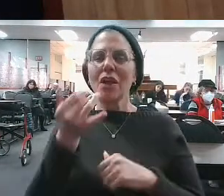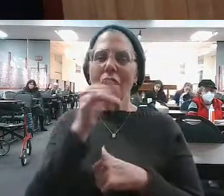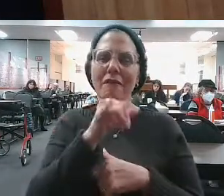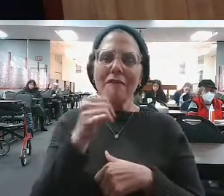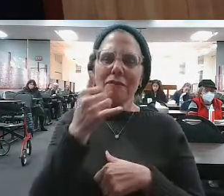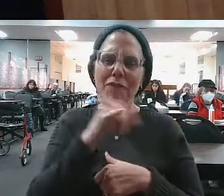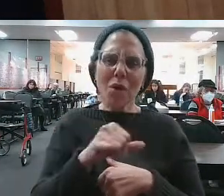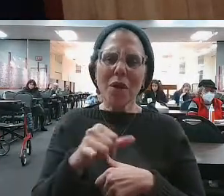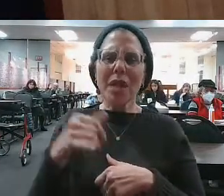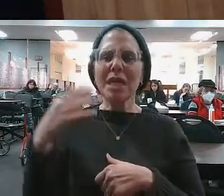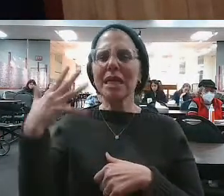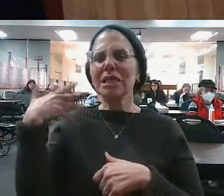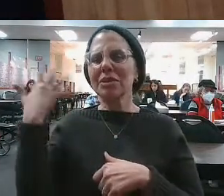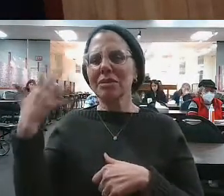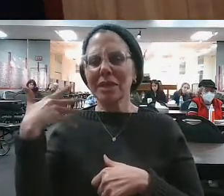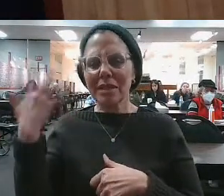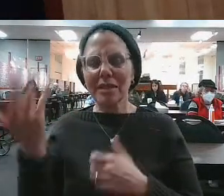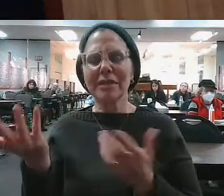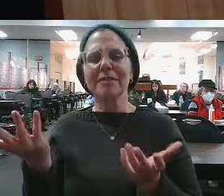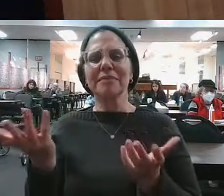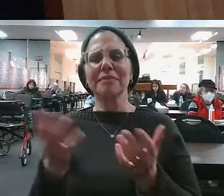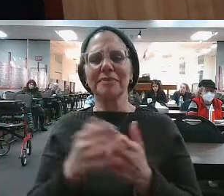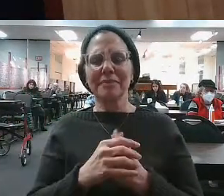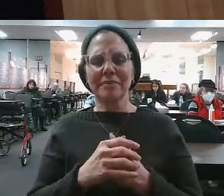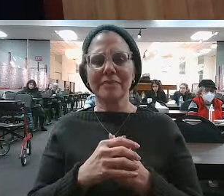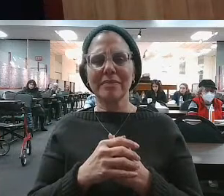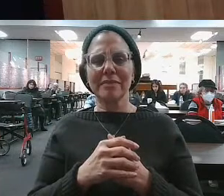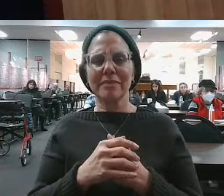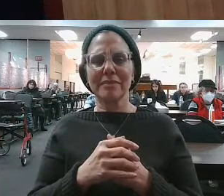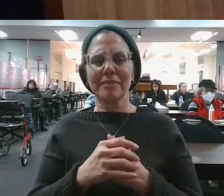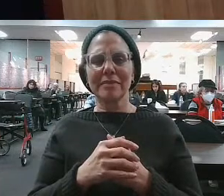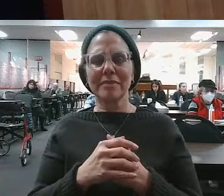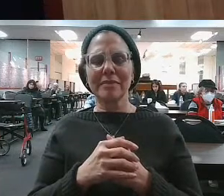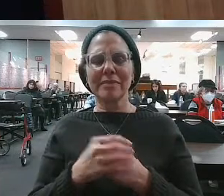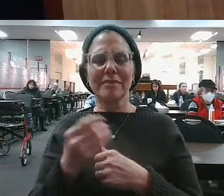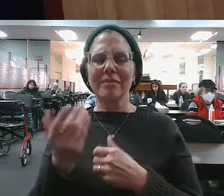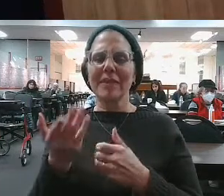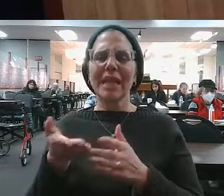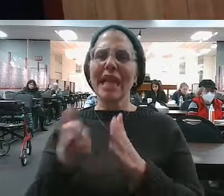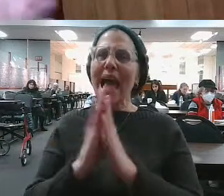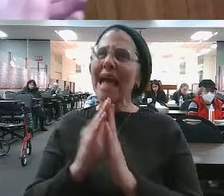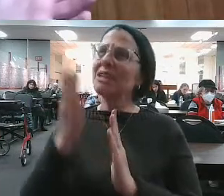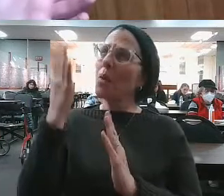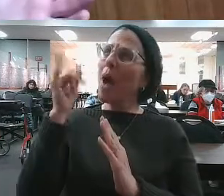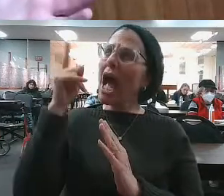Foolishness? Insanity? He's talking about literal foolishness and insanity. Why would you create such a thing?